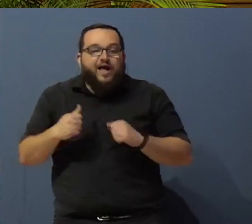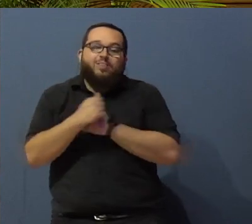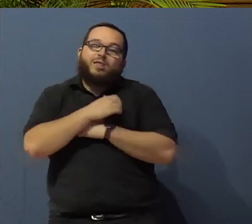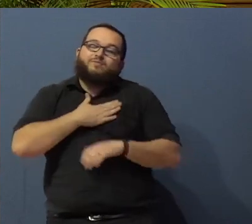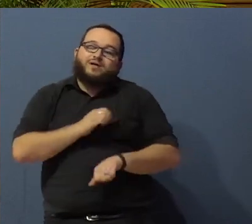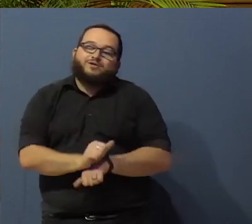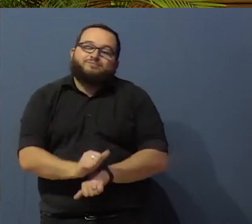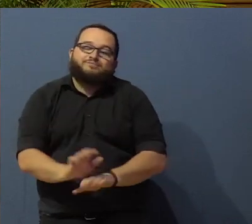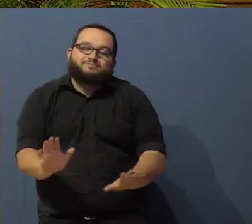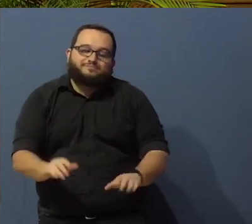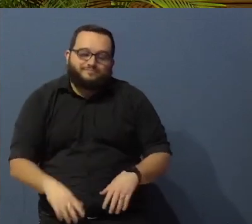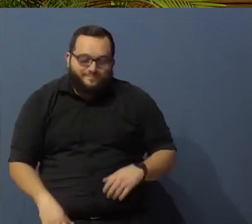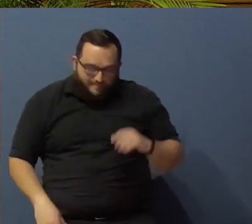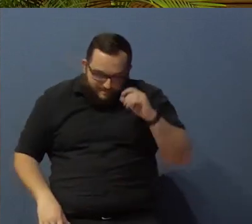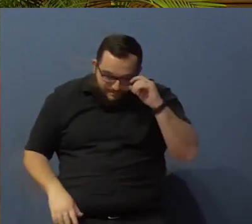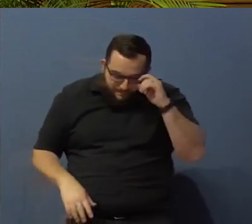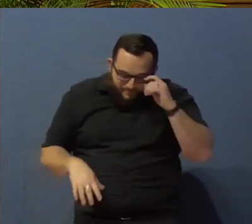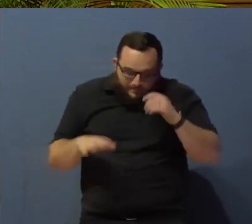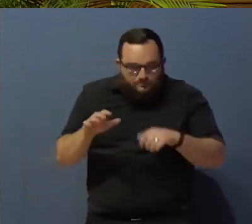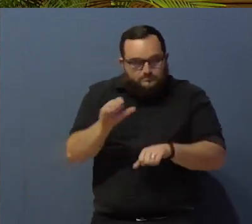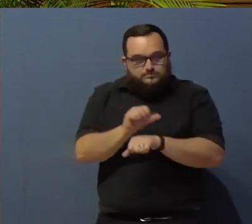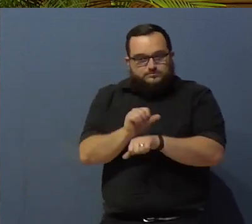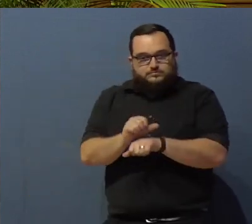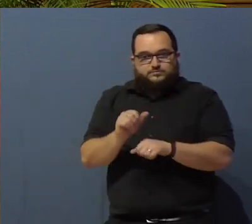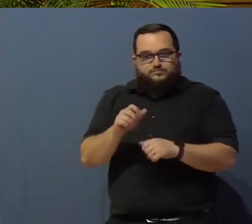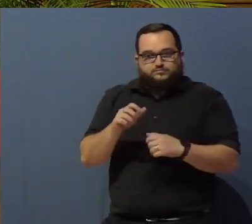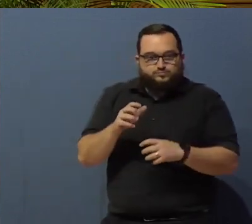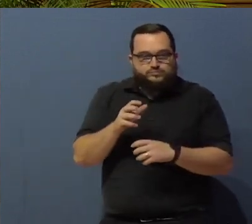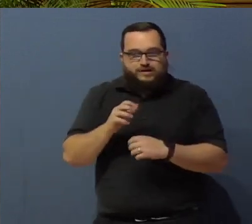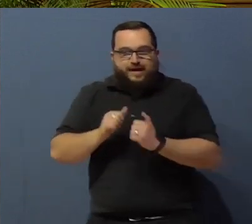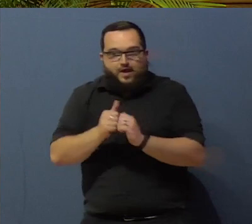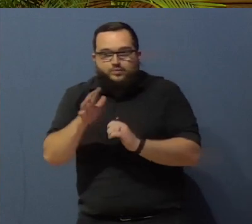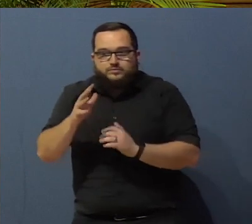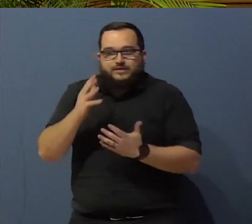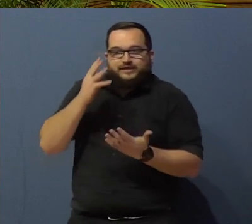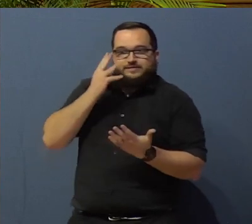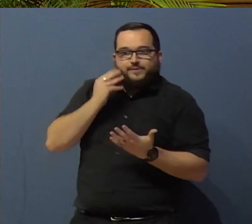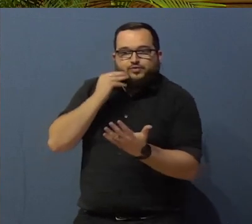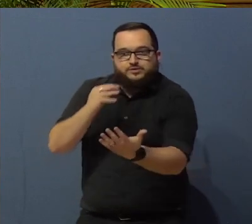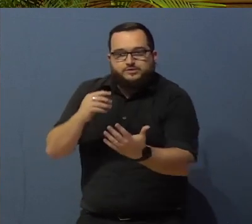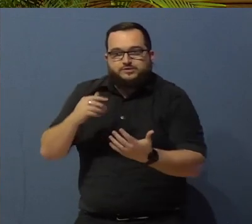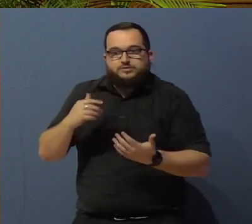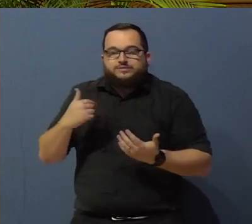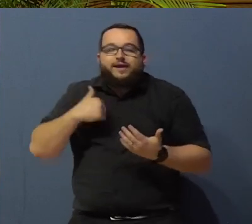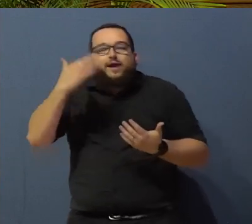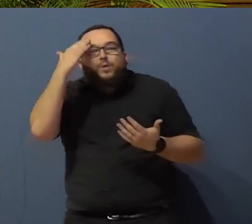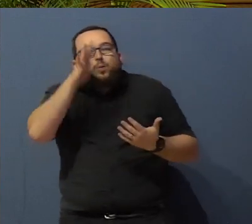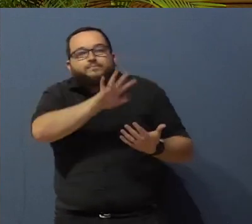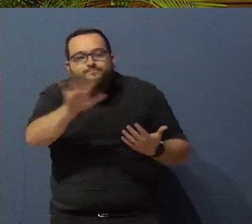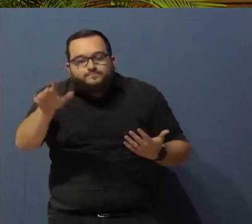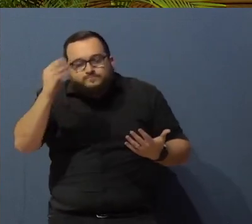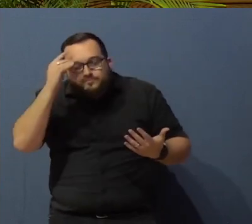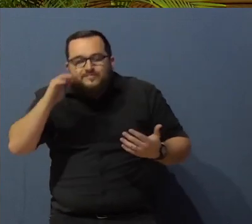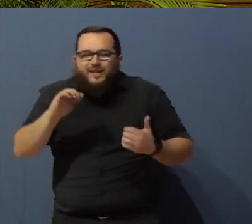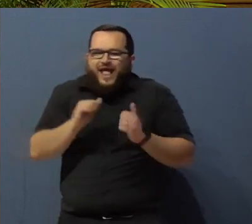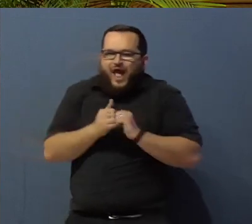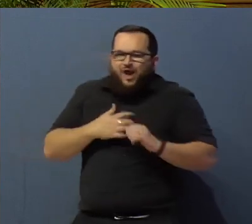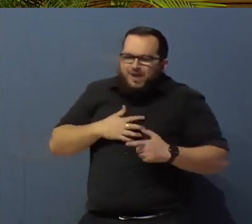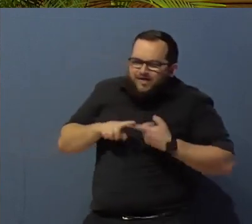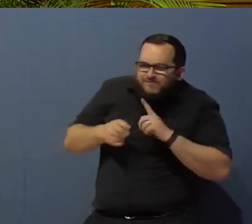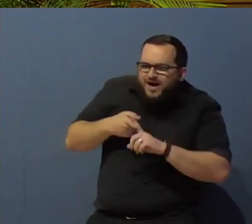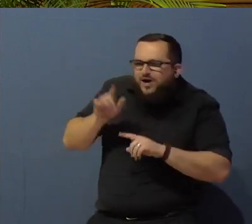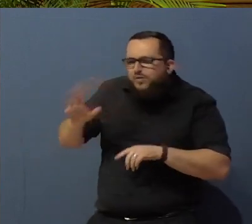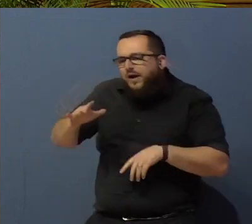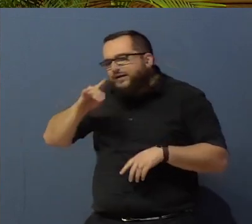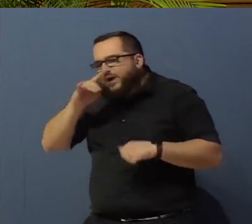Number two, employment comes through experience. I know what you're thinking. How can my friend or how can my child who has a